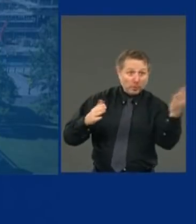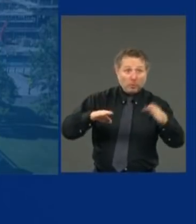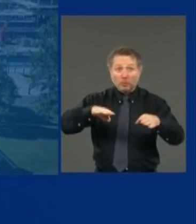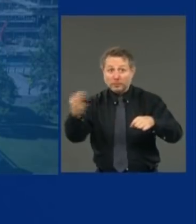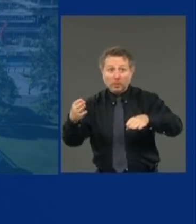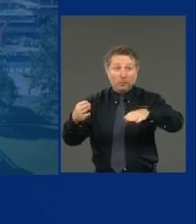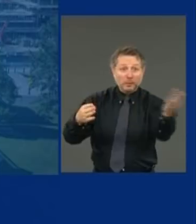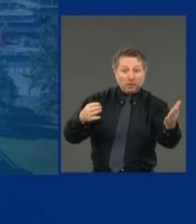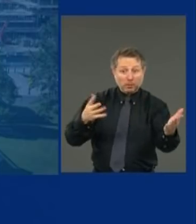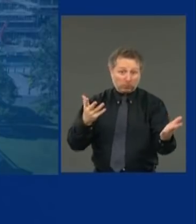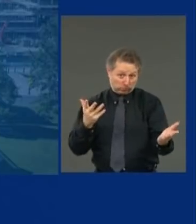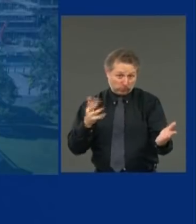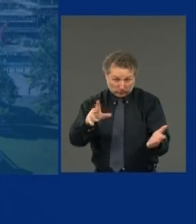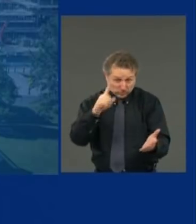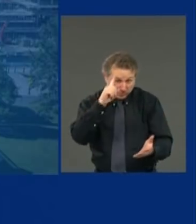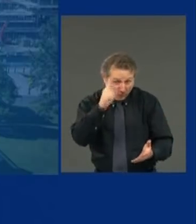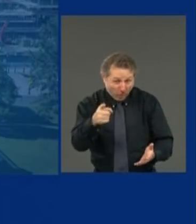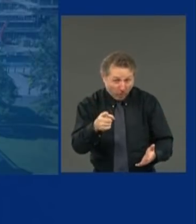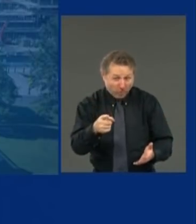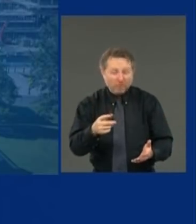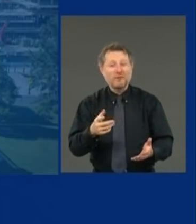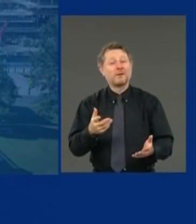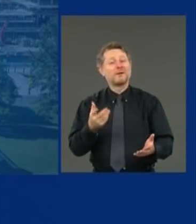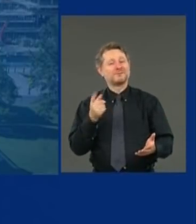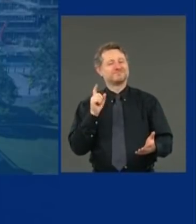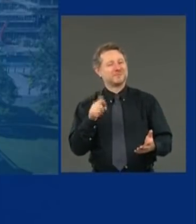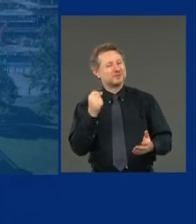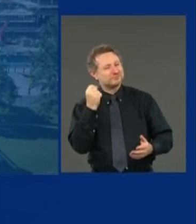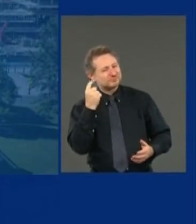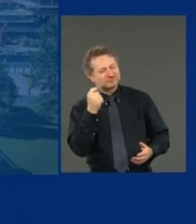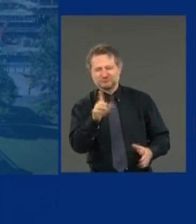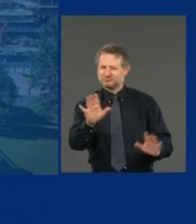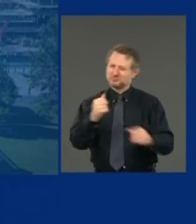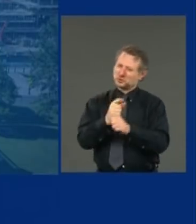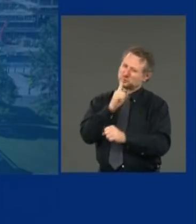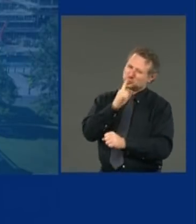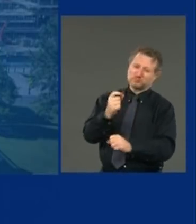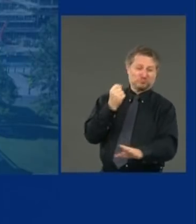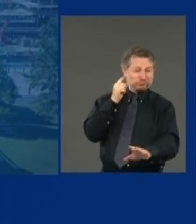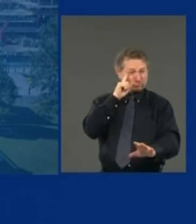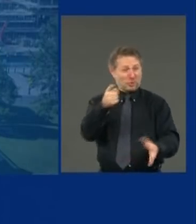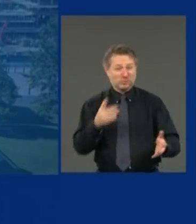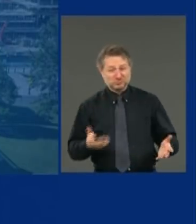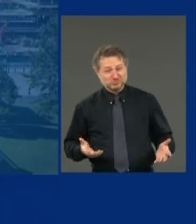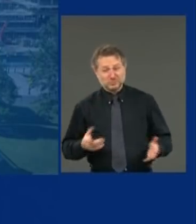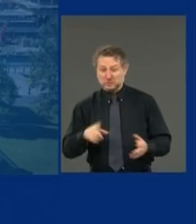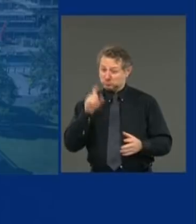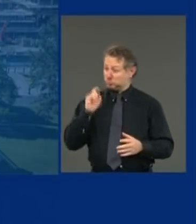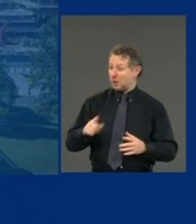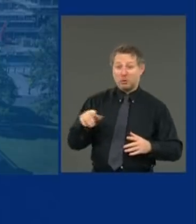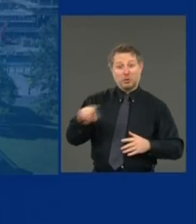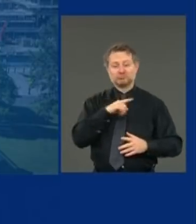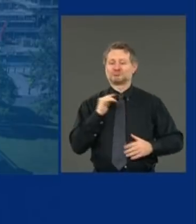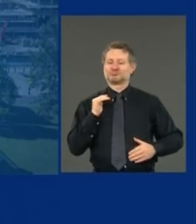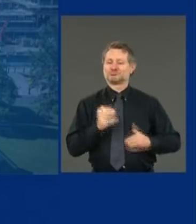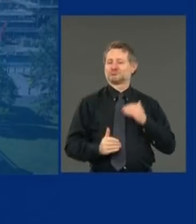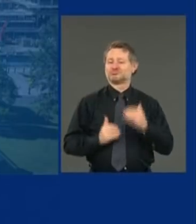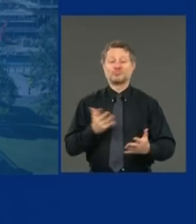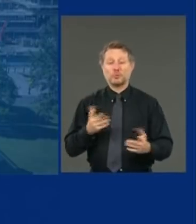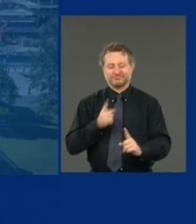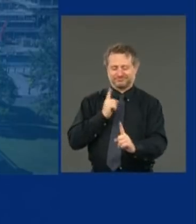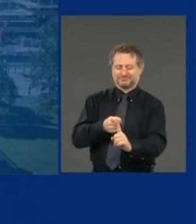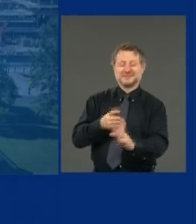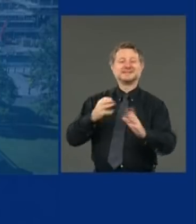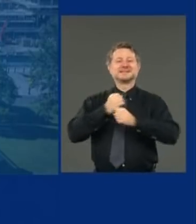The question is how you reopen smart. How fast and safe can you reopen? Reopen as fast